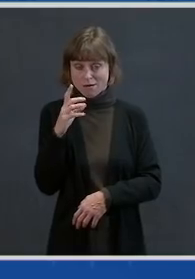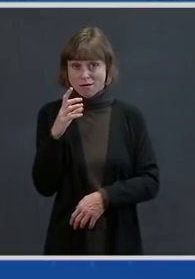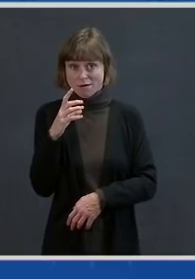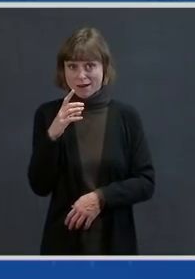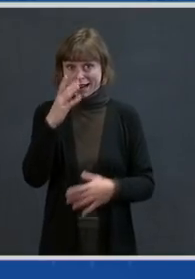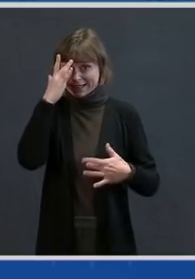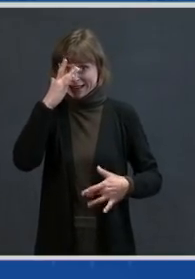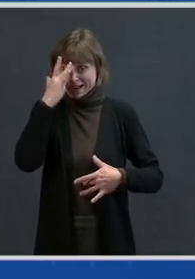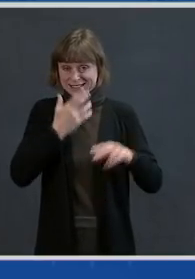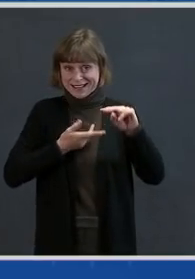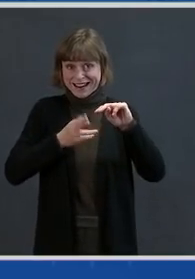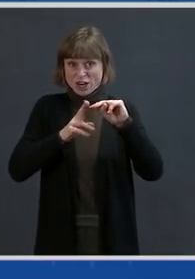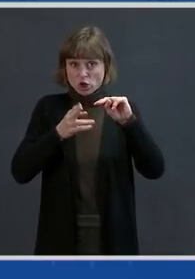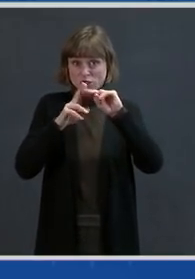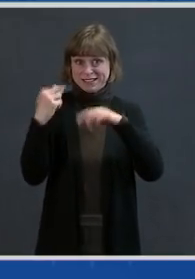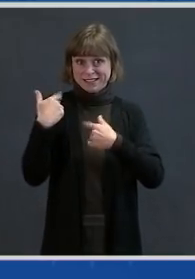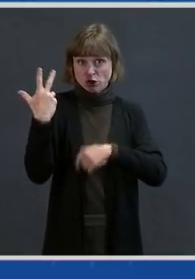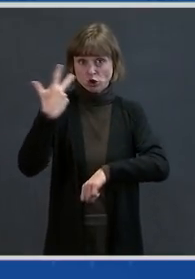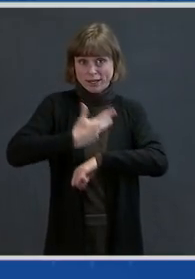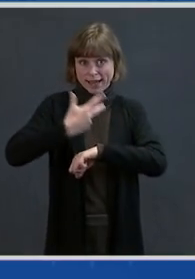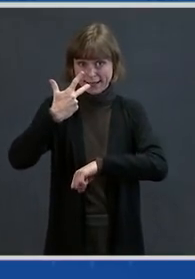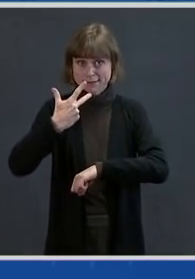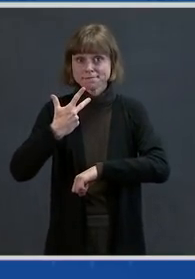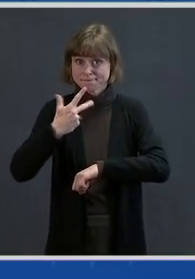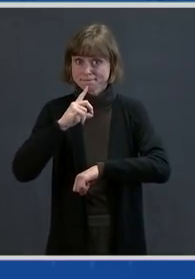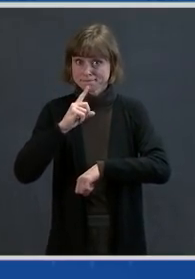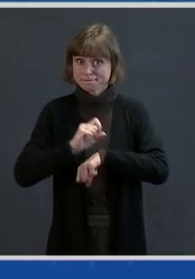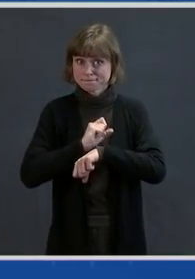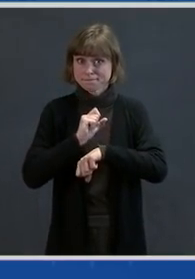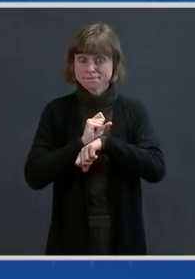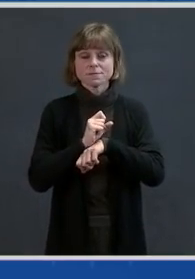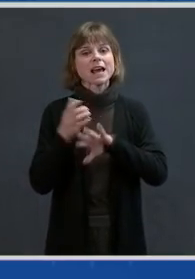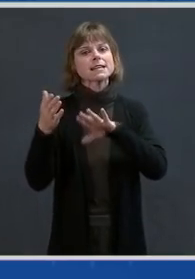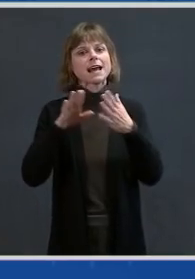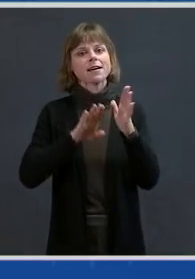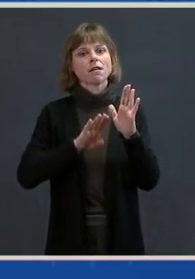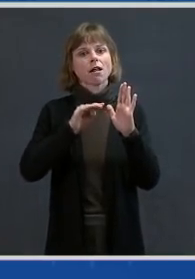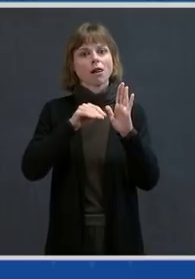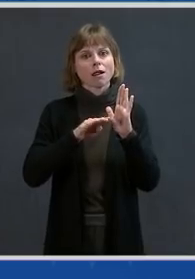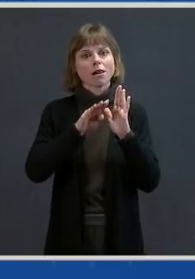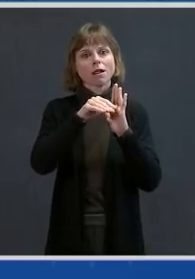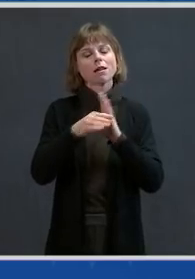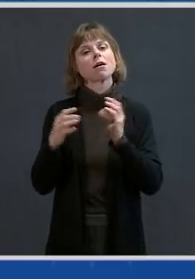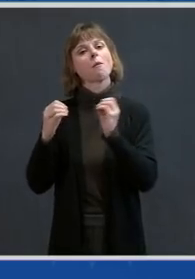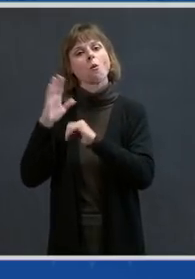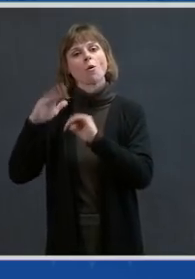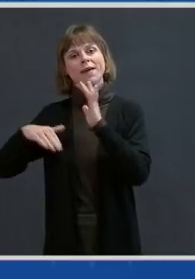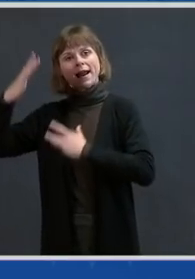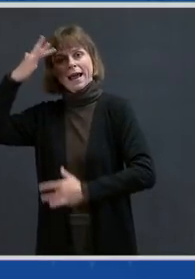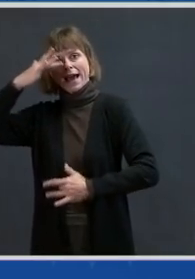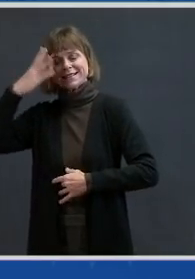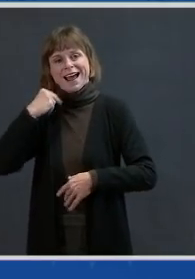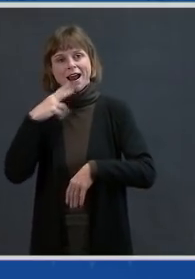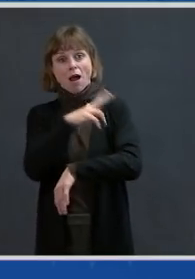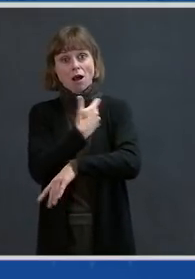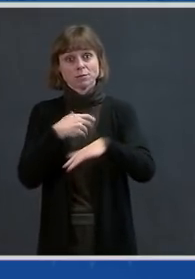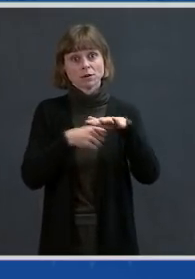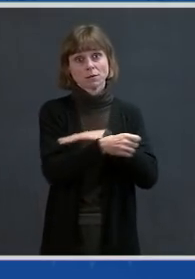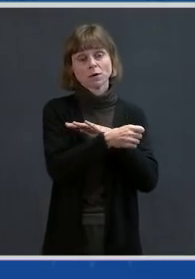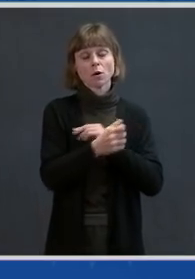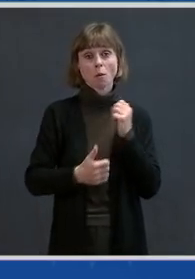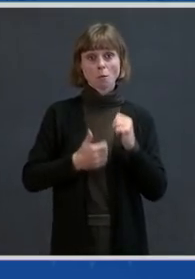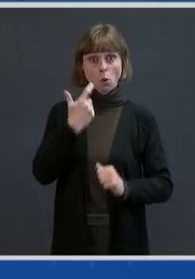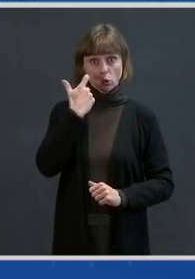three days compared to the prior week. And while deaths tend to fluctuate more than cases and hospital admissions, the most